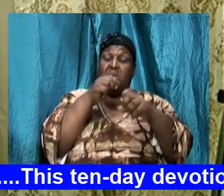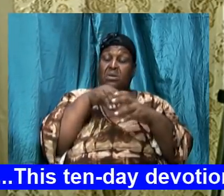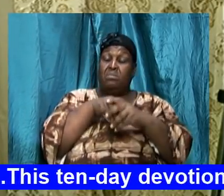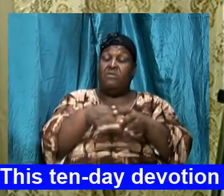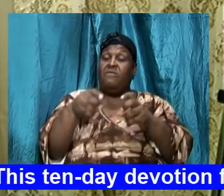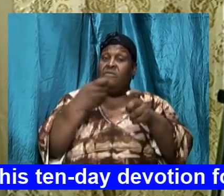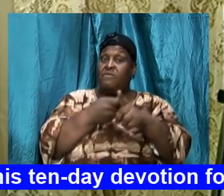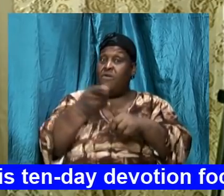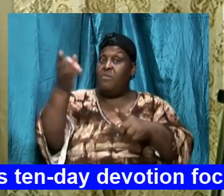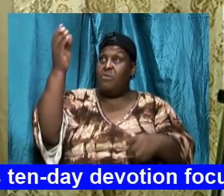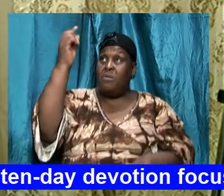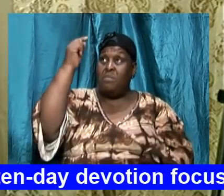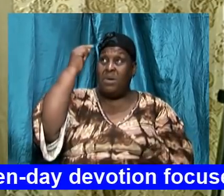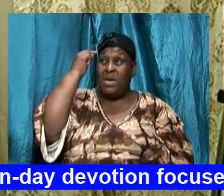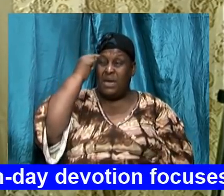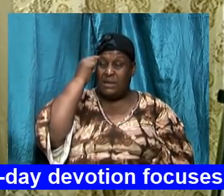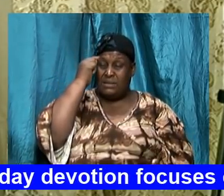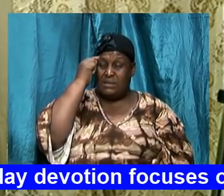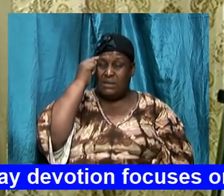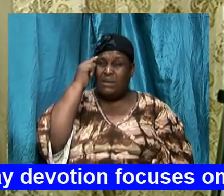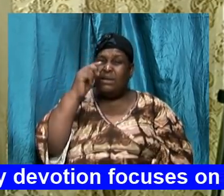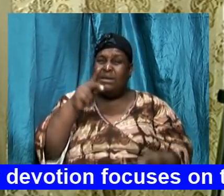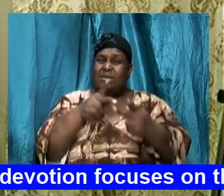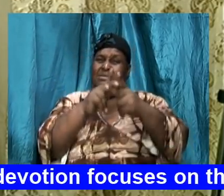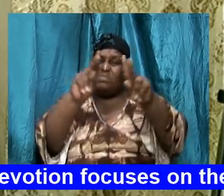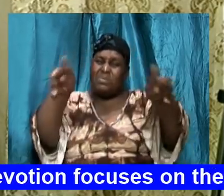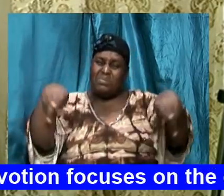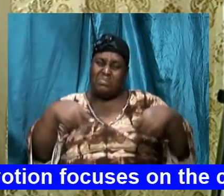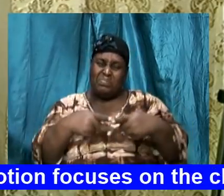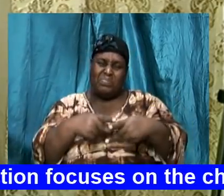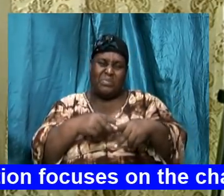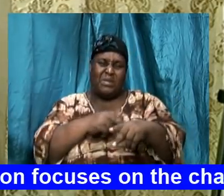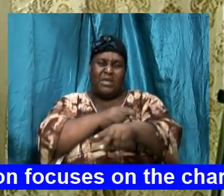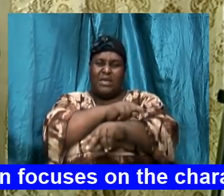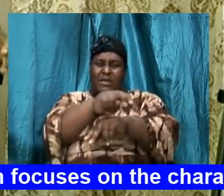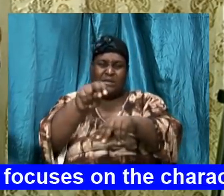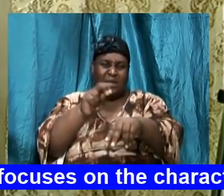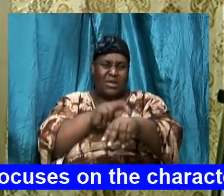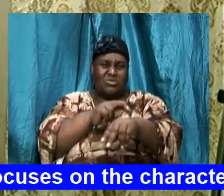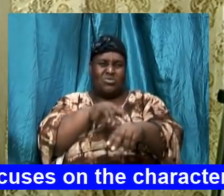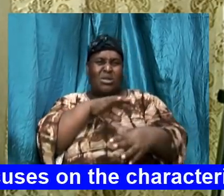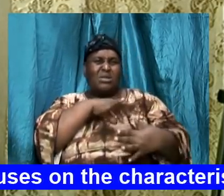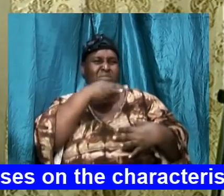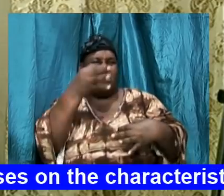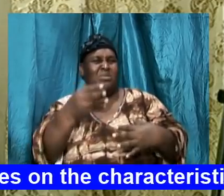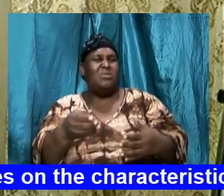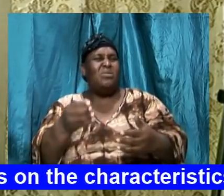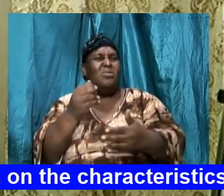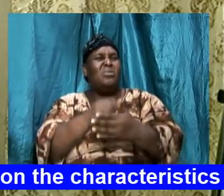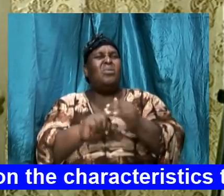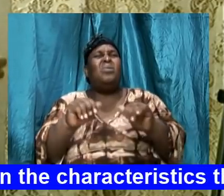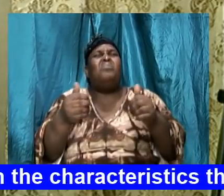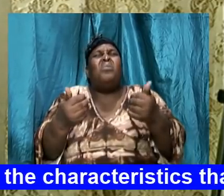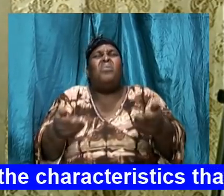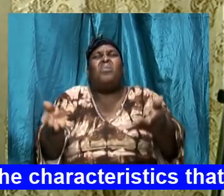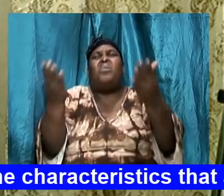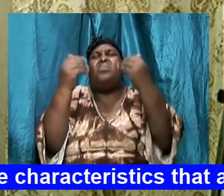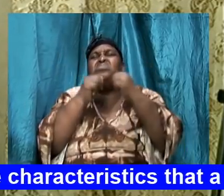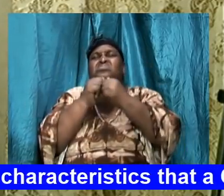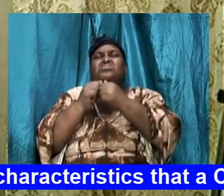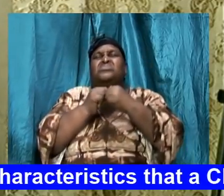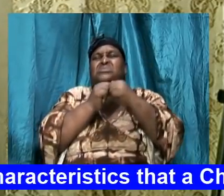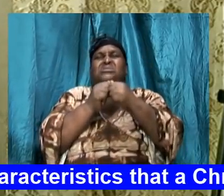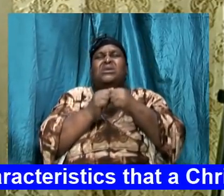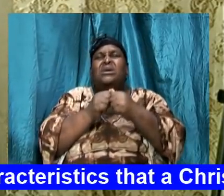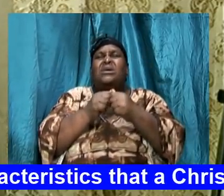body. It is that place where the physical and the spiritual somehow comes together in a particular way